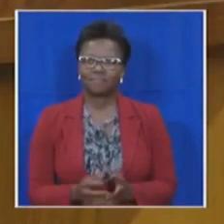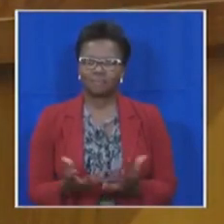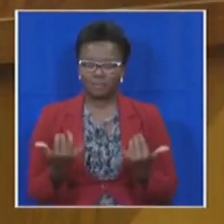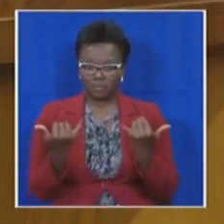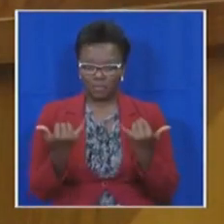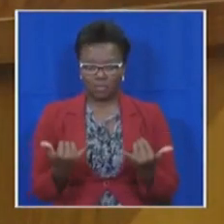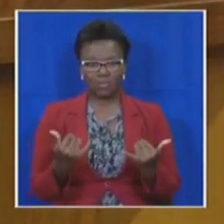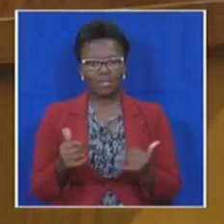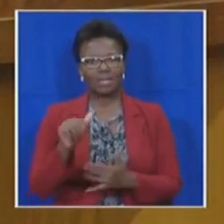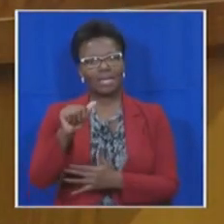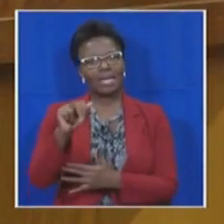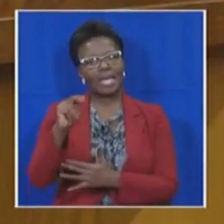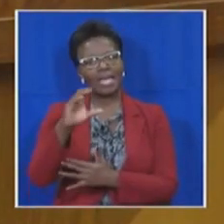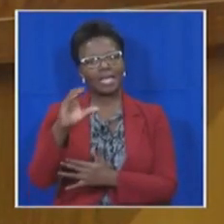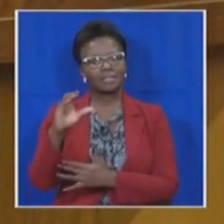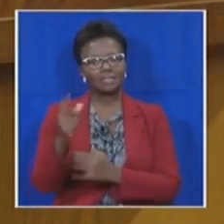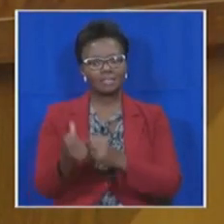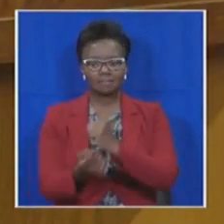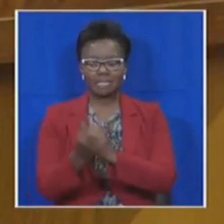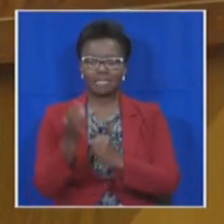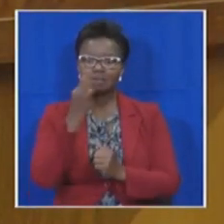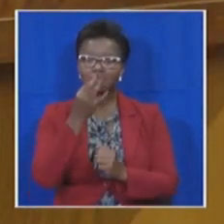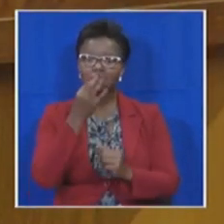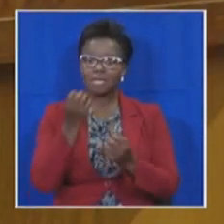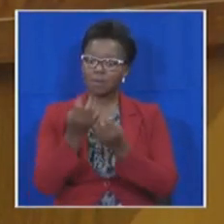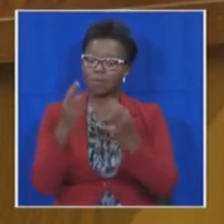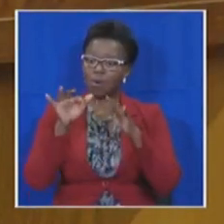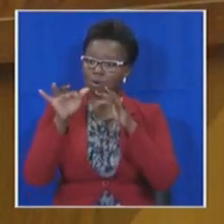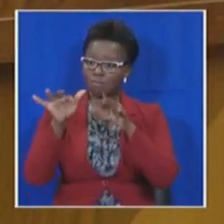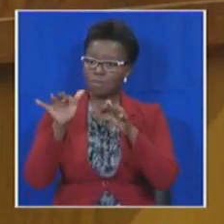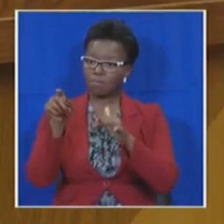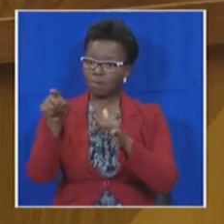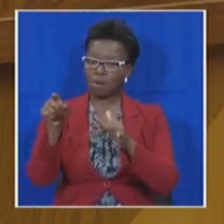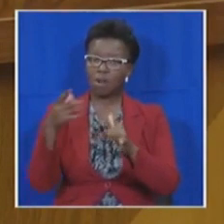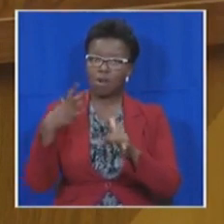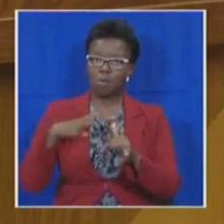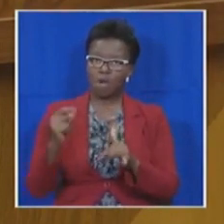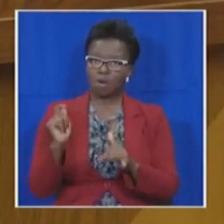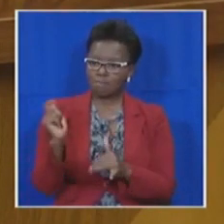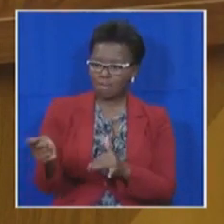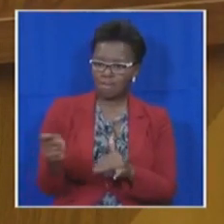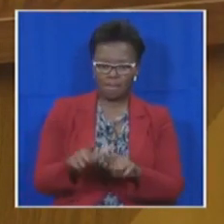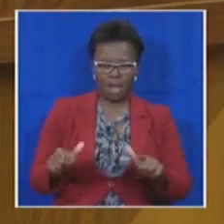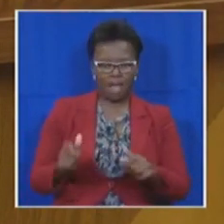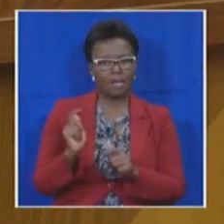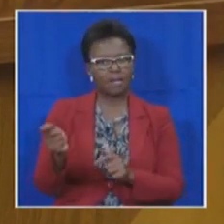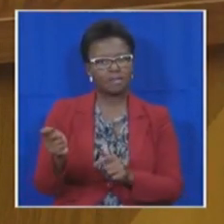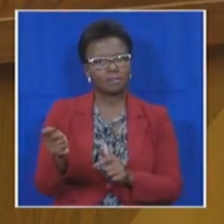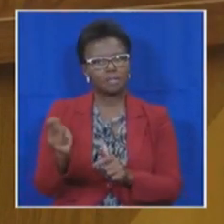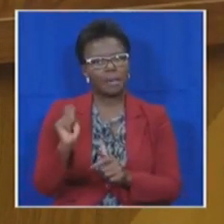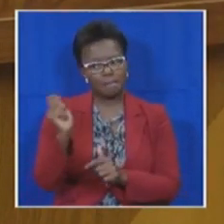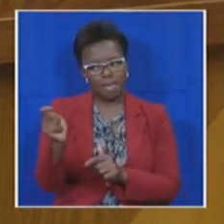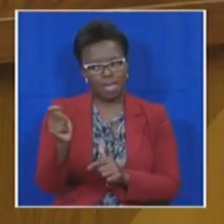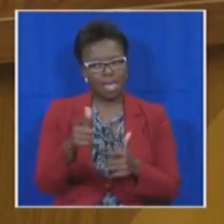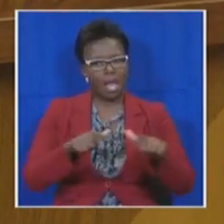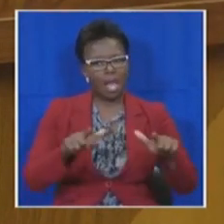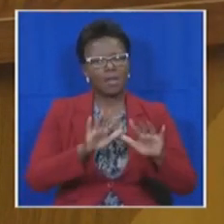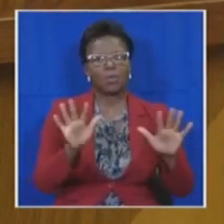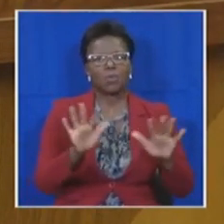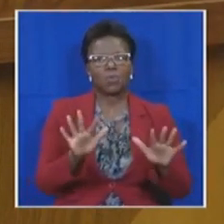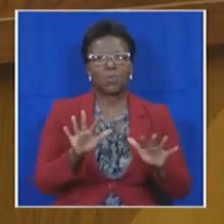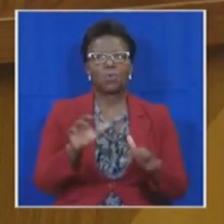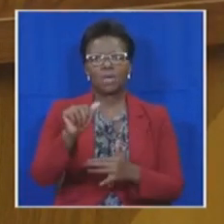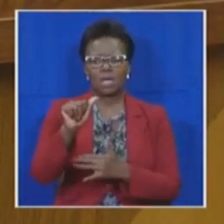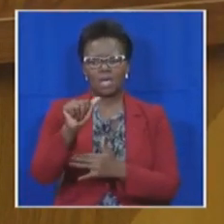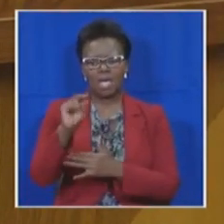ANC lamenting the fact that many beneficiaries prefer cash instead of land. However, many do so because the ANC government